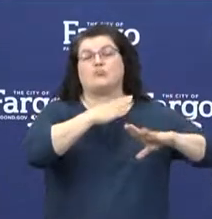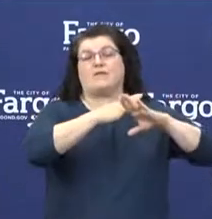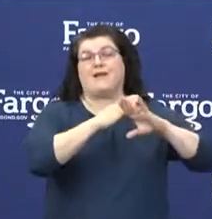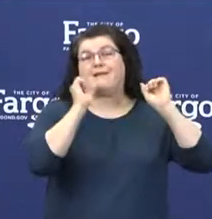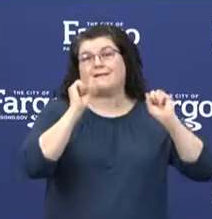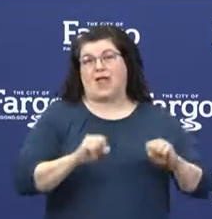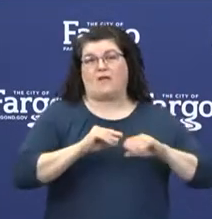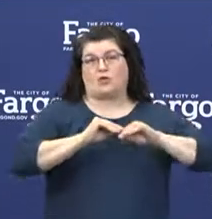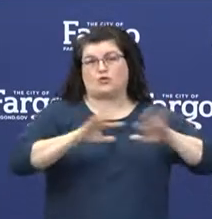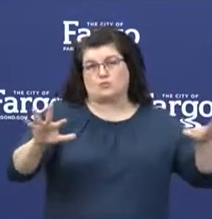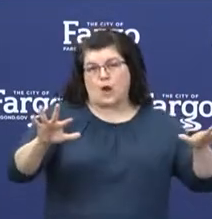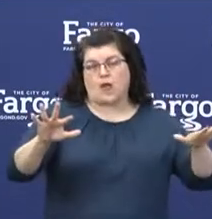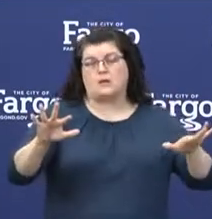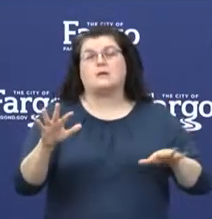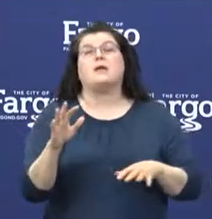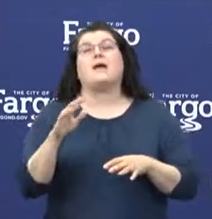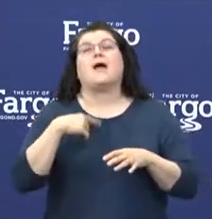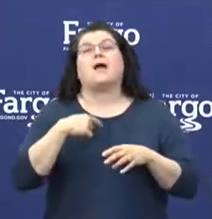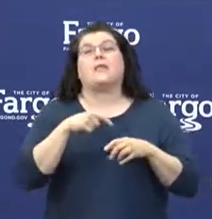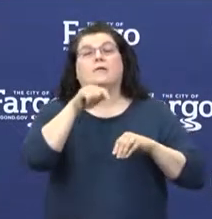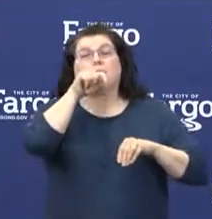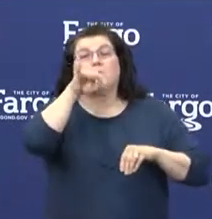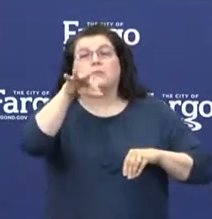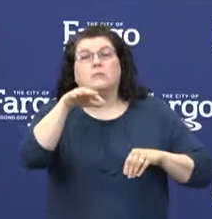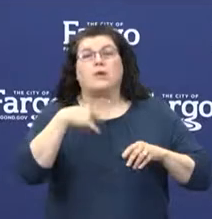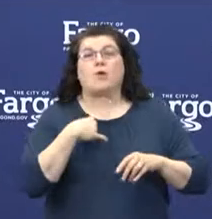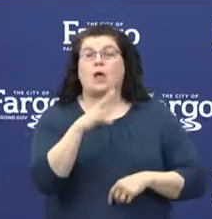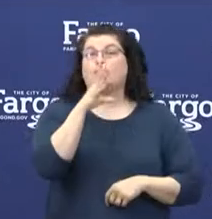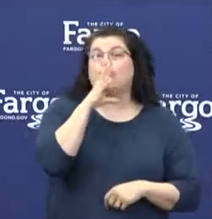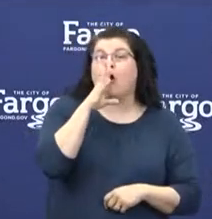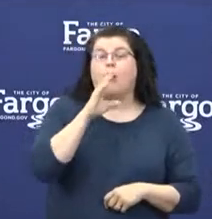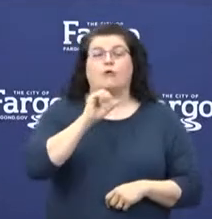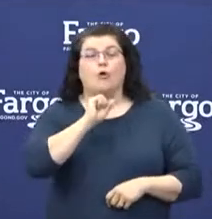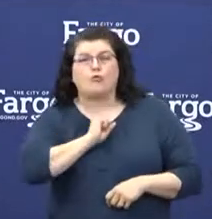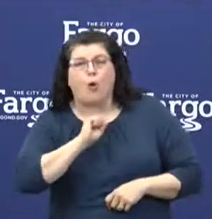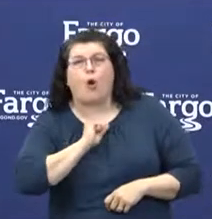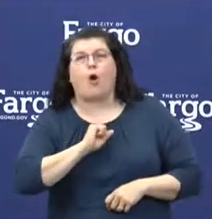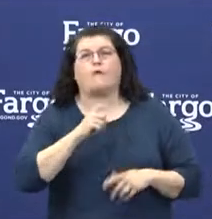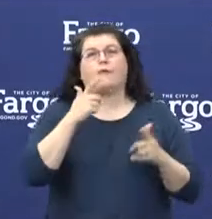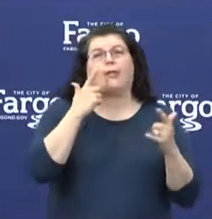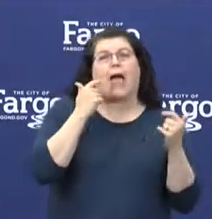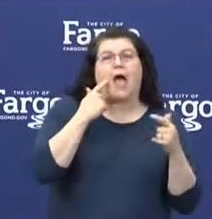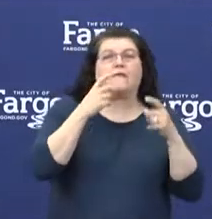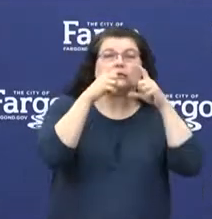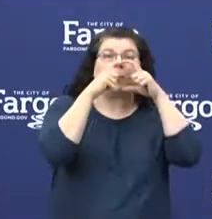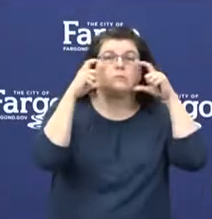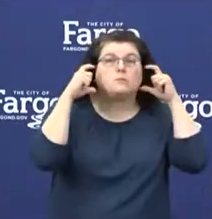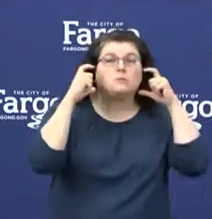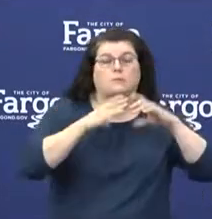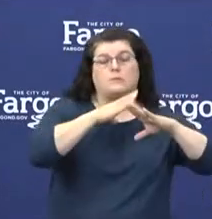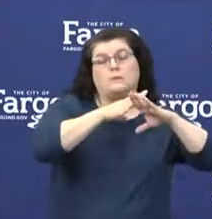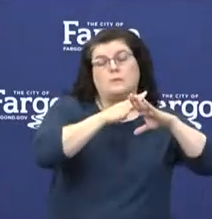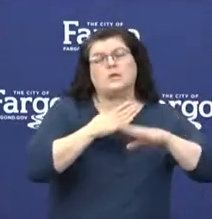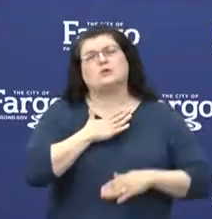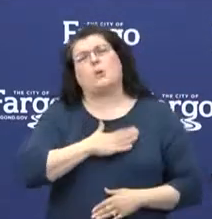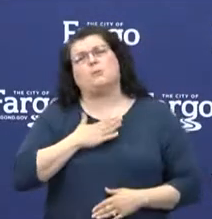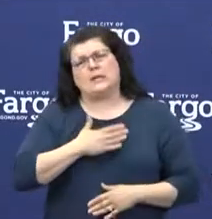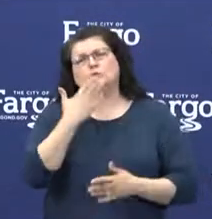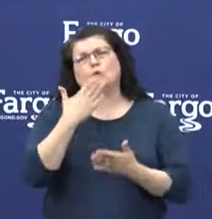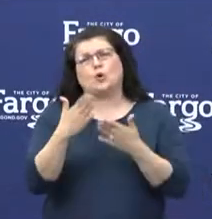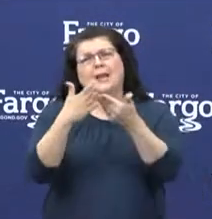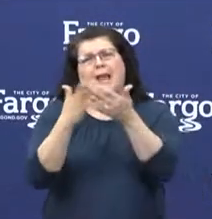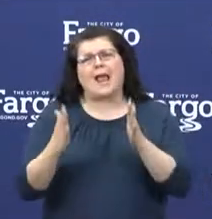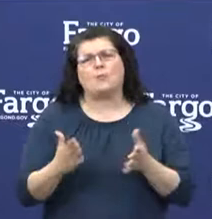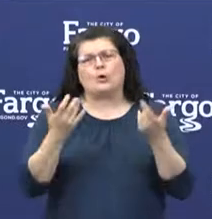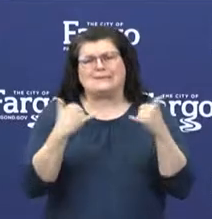limit the transmission of respiratory droplets. You may spread when speaking, coughing, or laughing. So please be a good neighbor and continue to wear